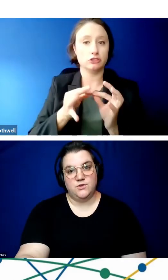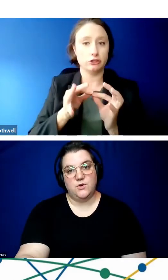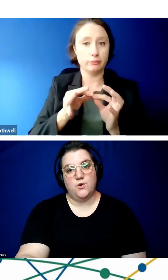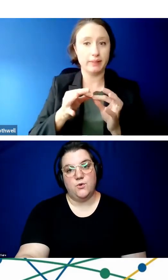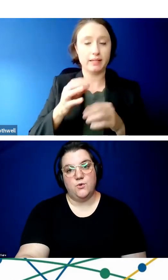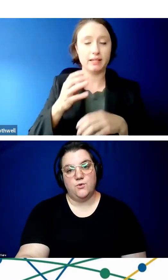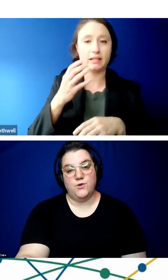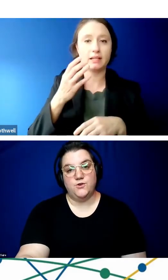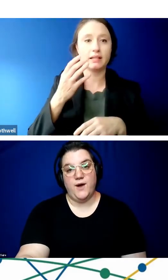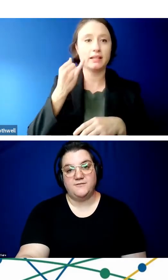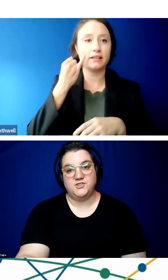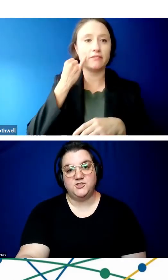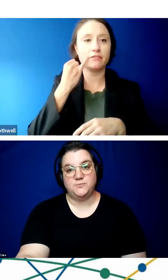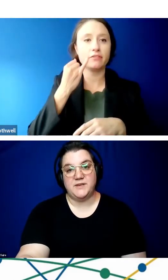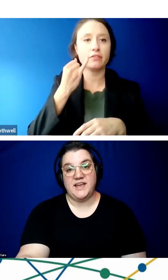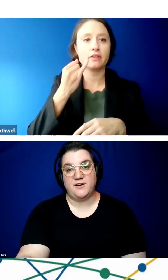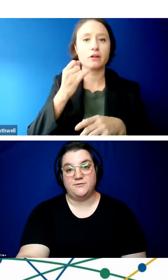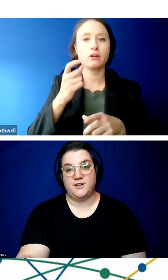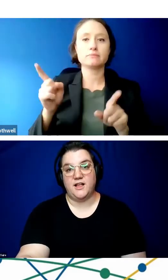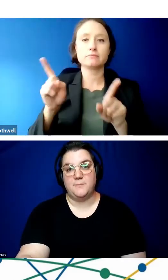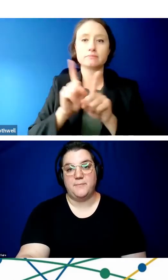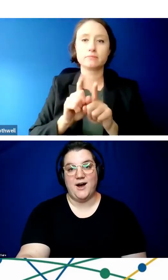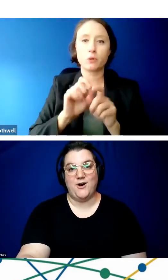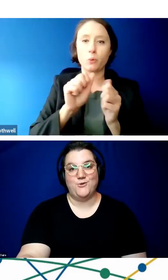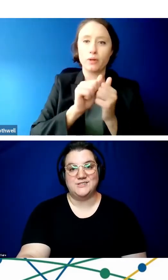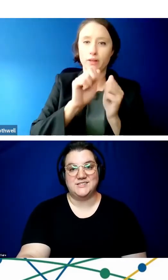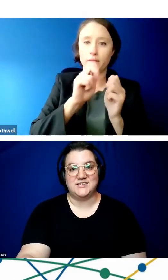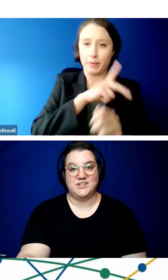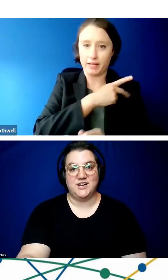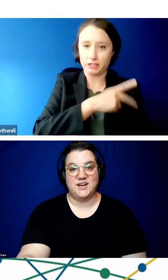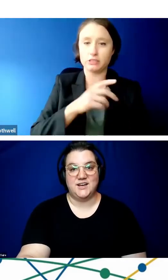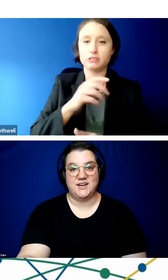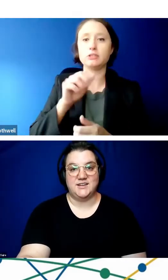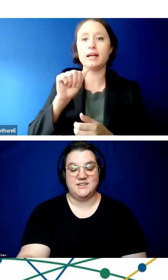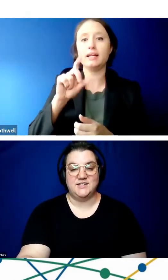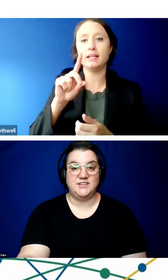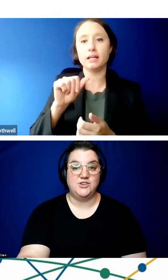So, you have to be careful about